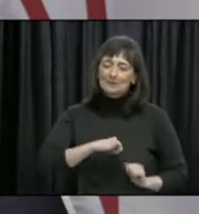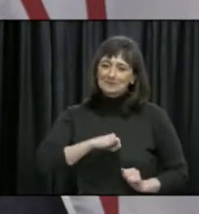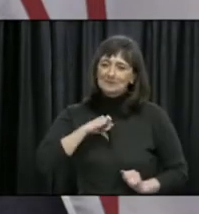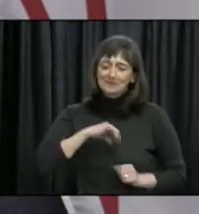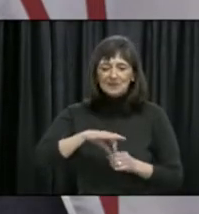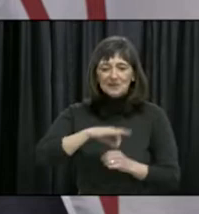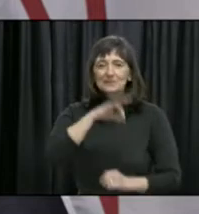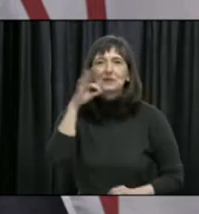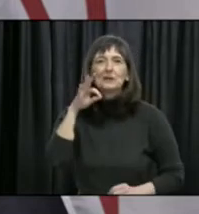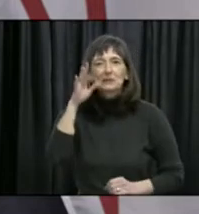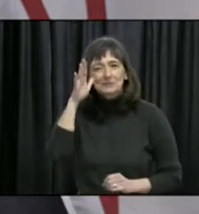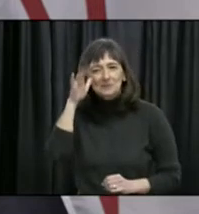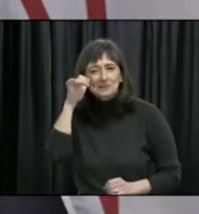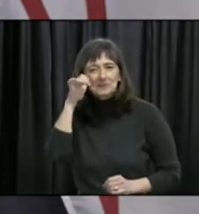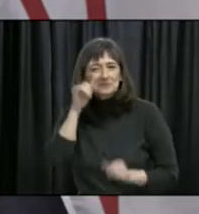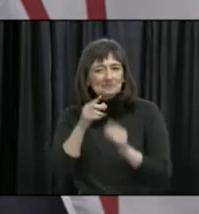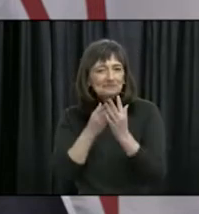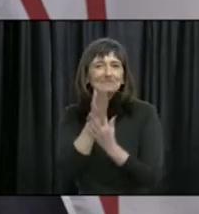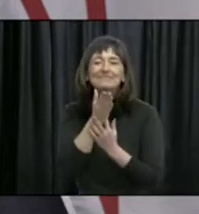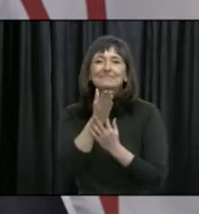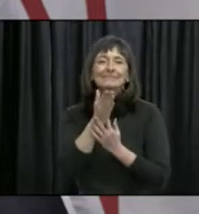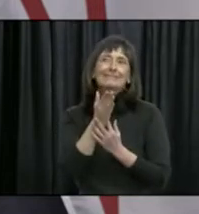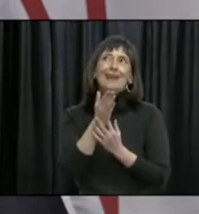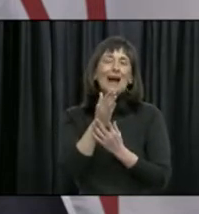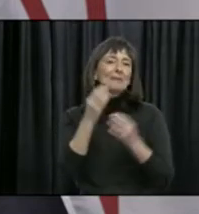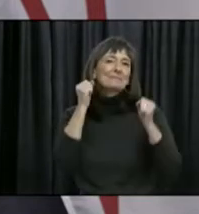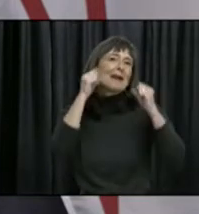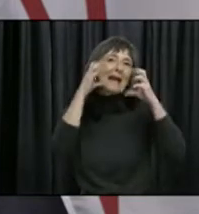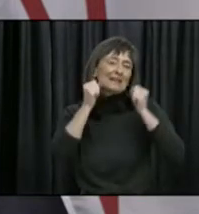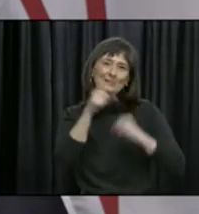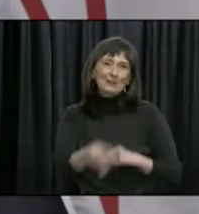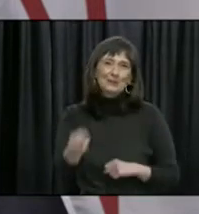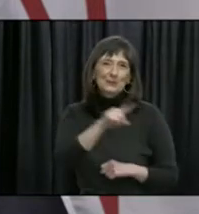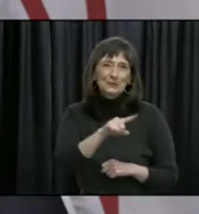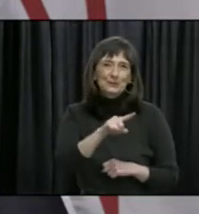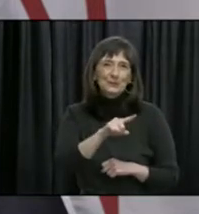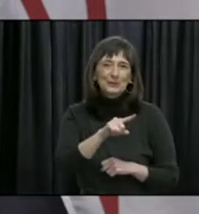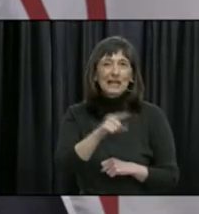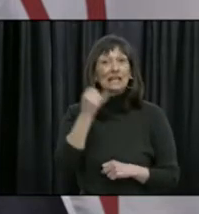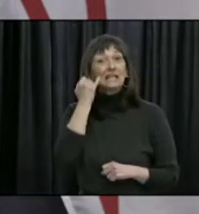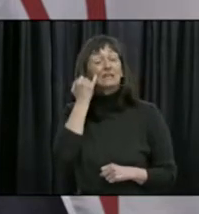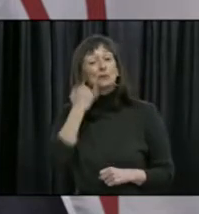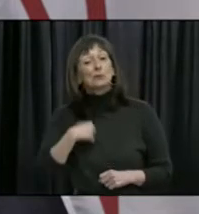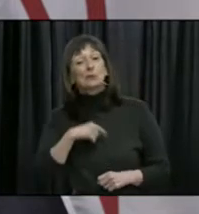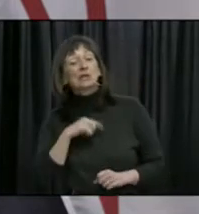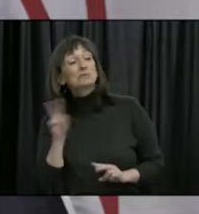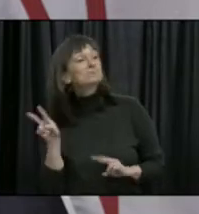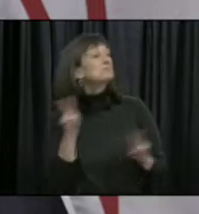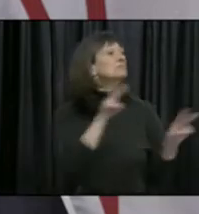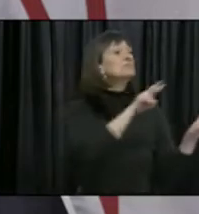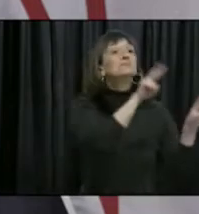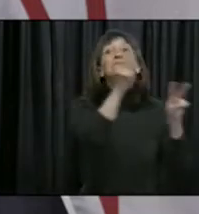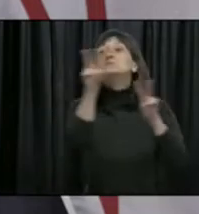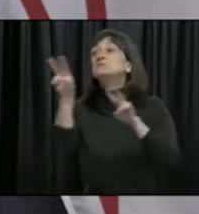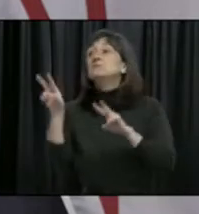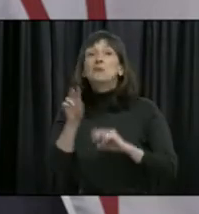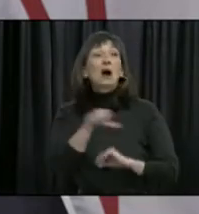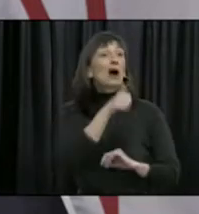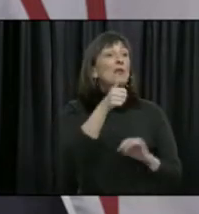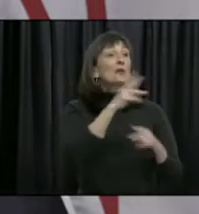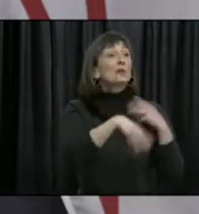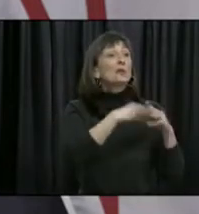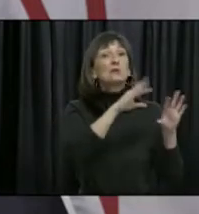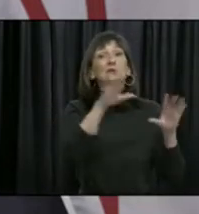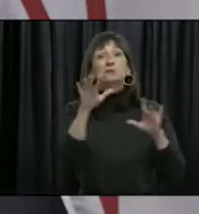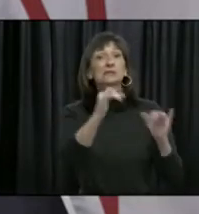never ceases to amaze me, and I truly believe if we looked far and wide, we would never find a more devoted and resilient group of people.